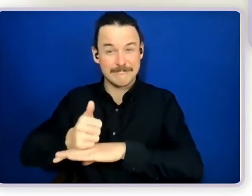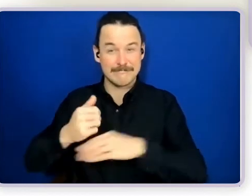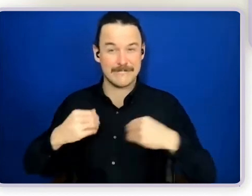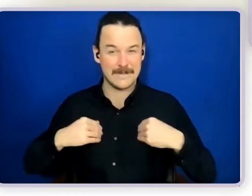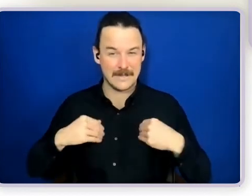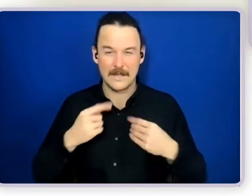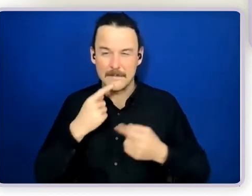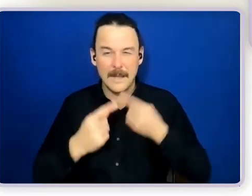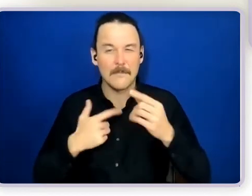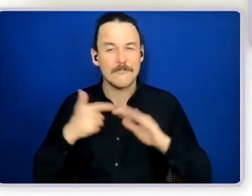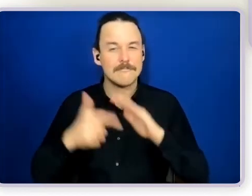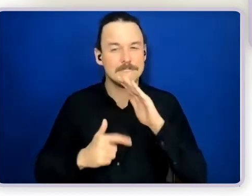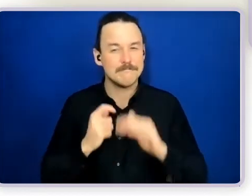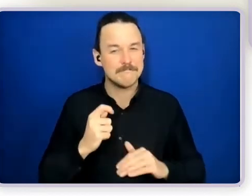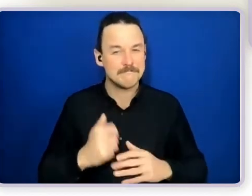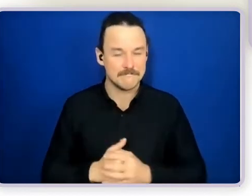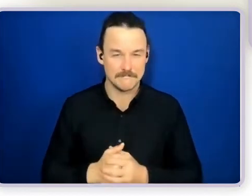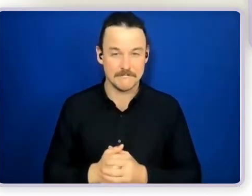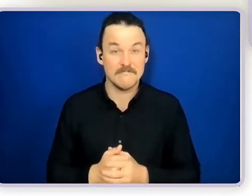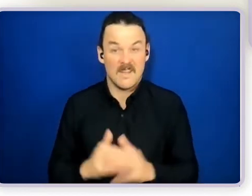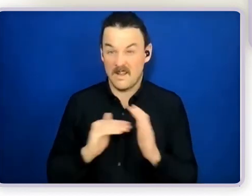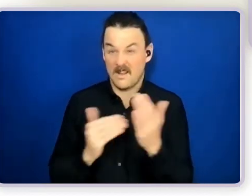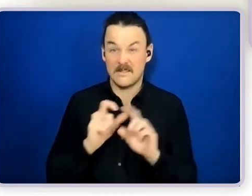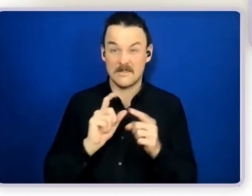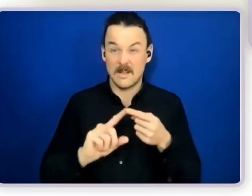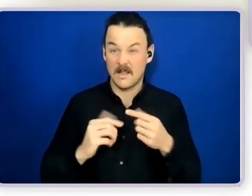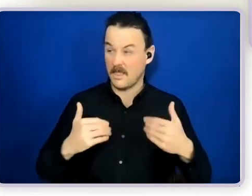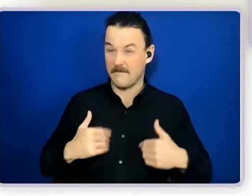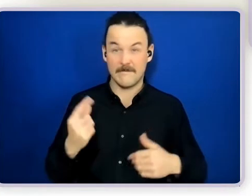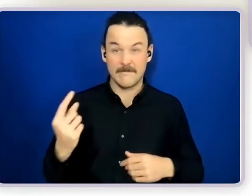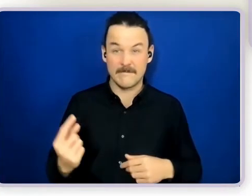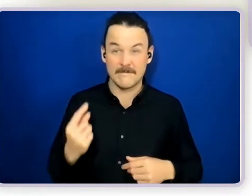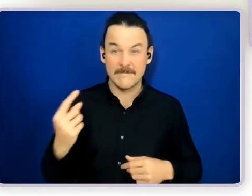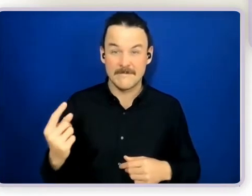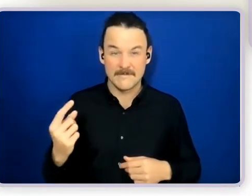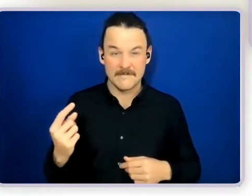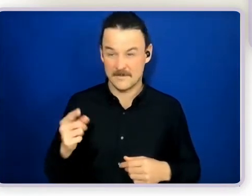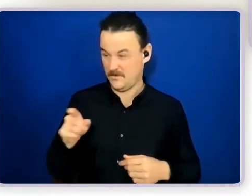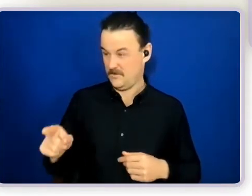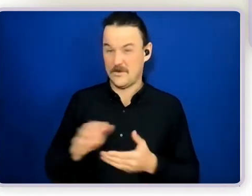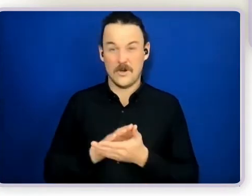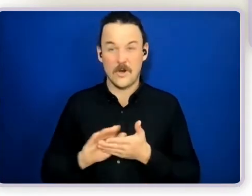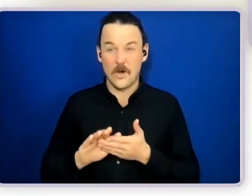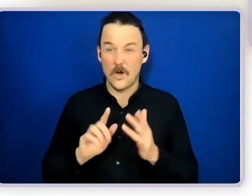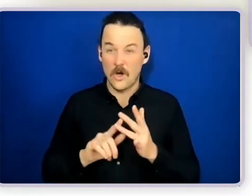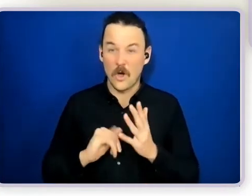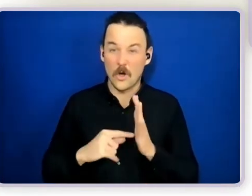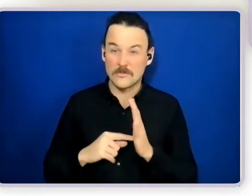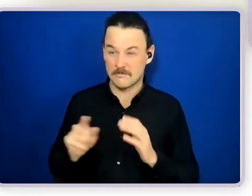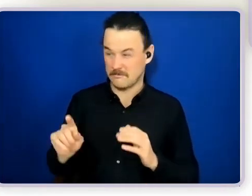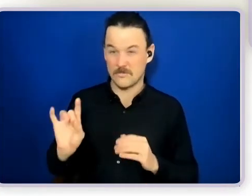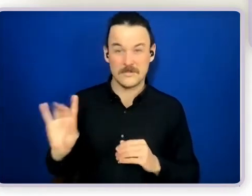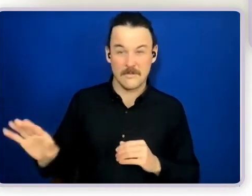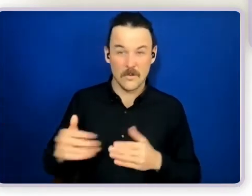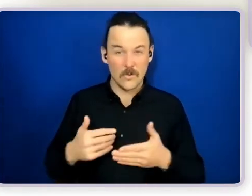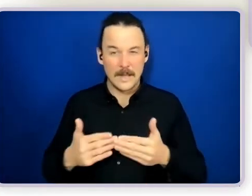But she now lives in her own home. She's a host. She's had, she's organised things like meet and greet your neighbours days. She's had